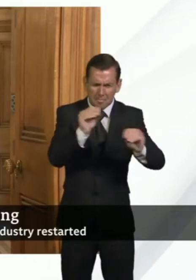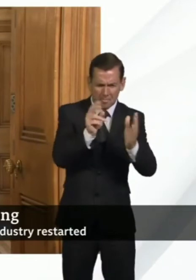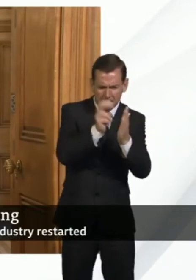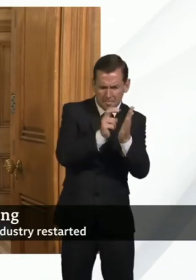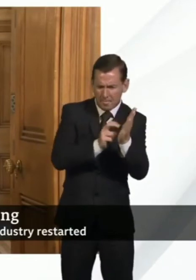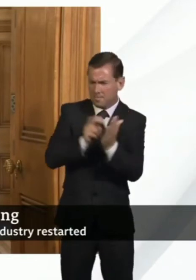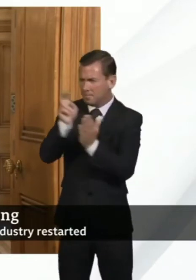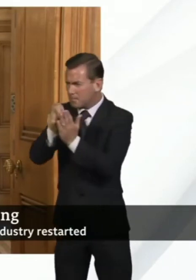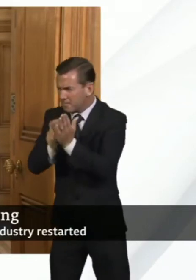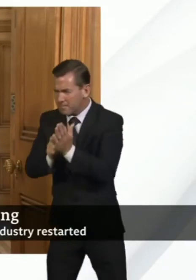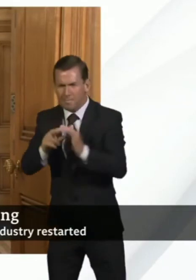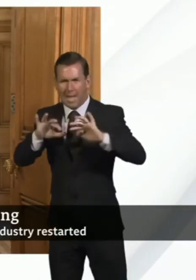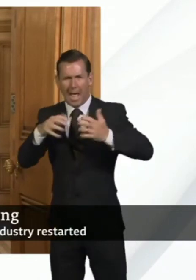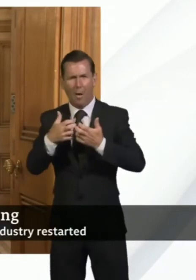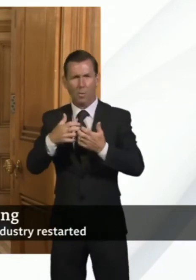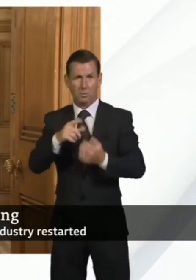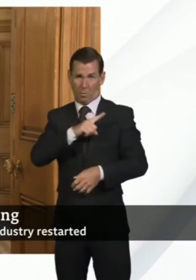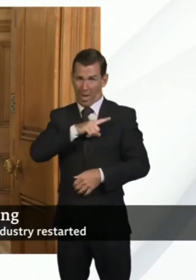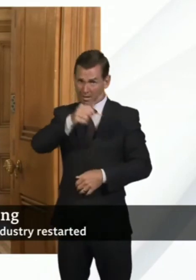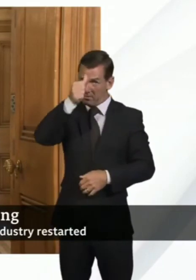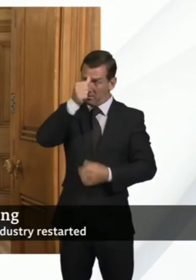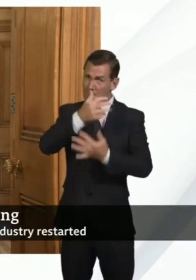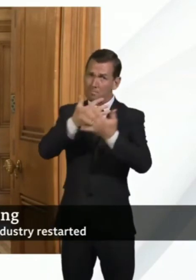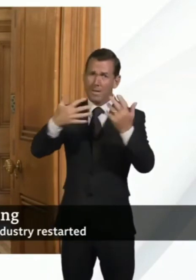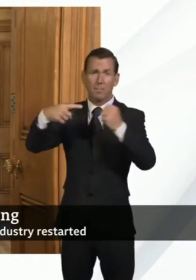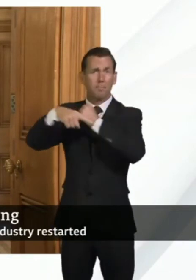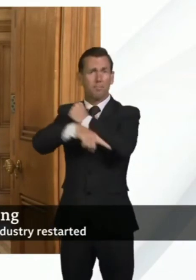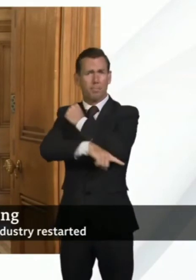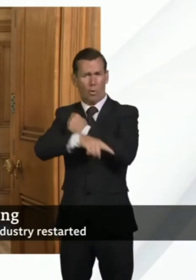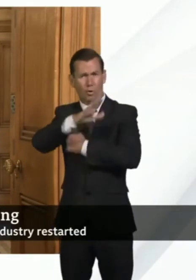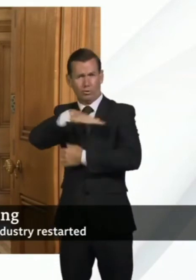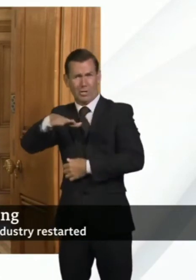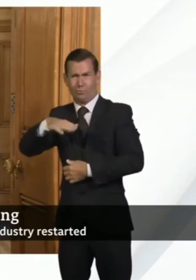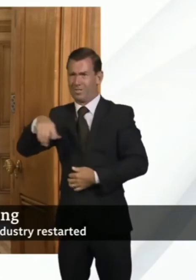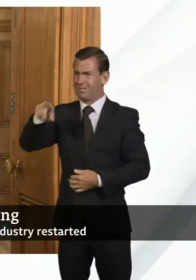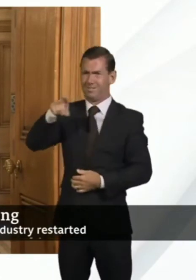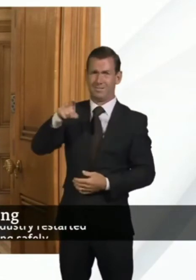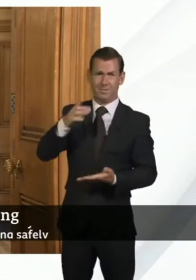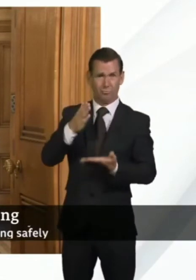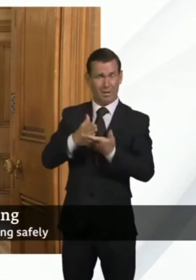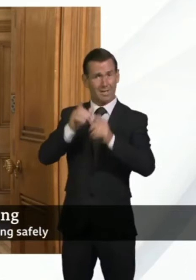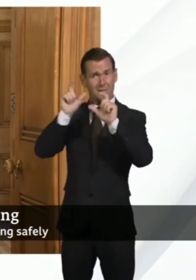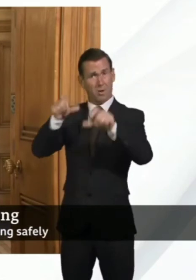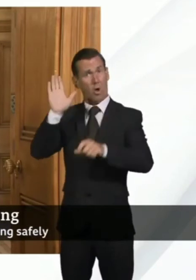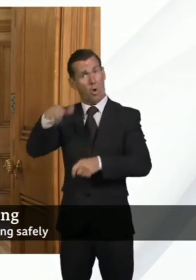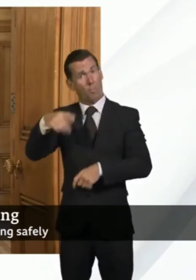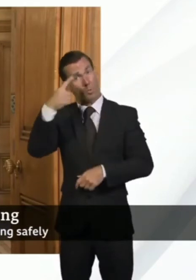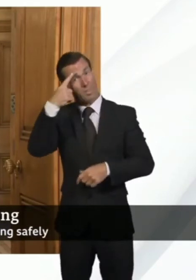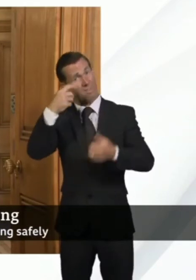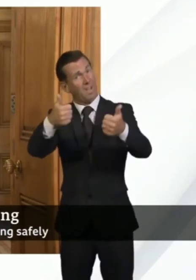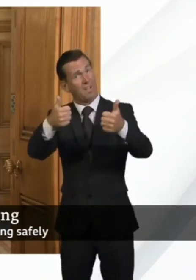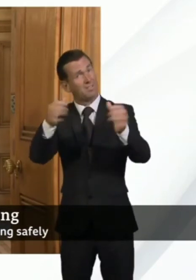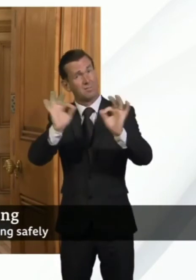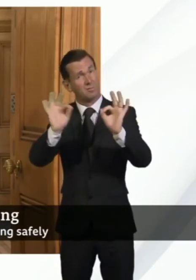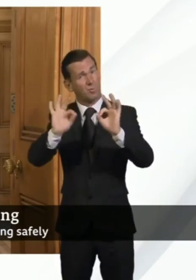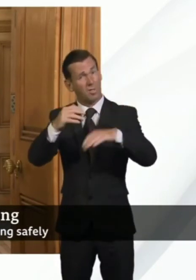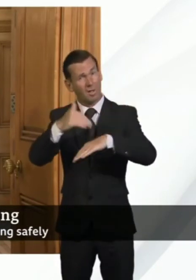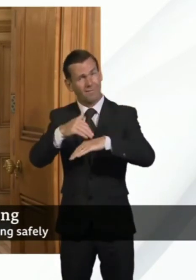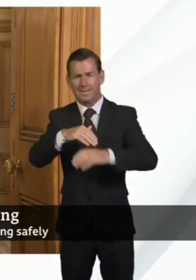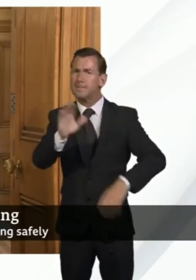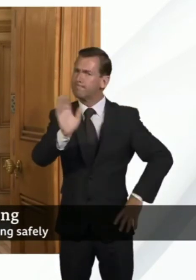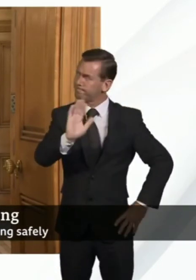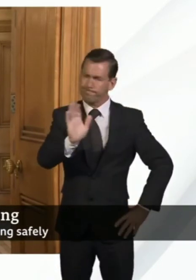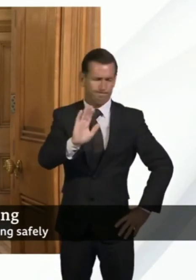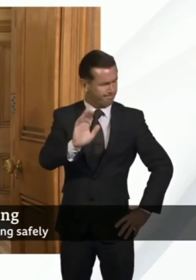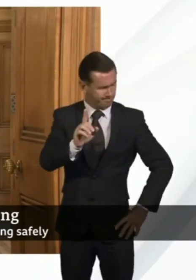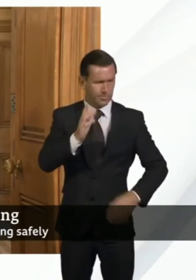particularly for the most disadvantaged children in those early years, it's not cost-free for them not going to school. There is a cost, so if we can get them back